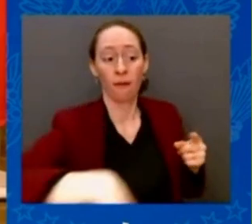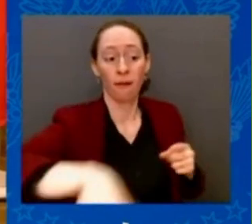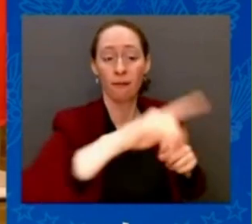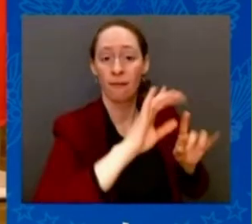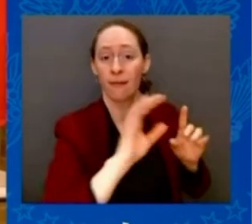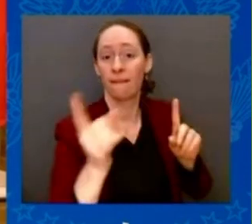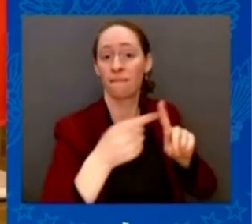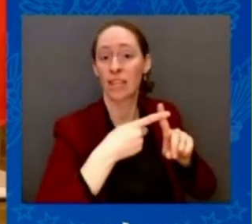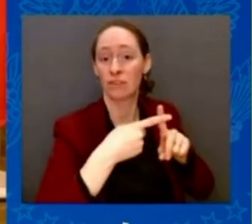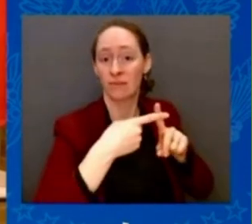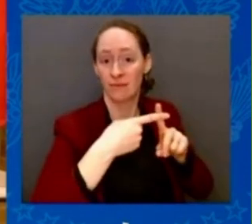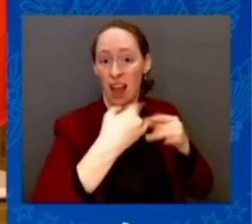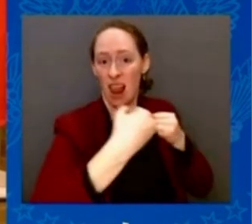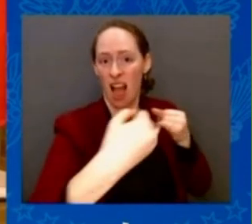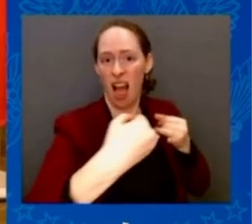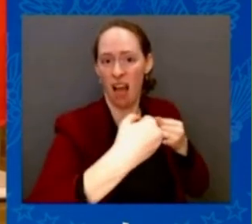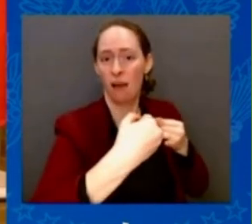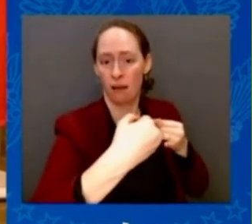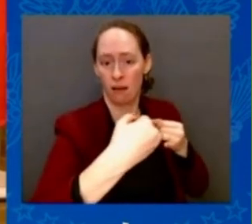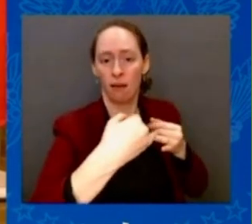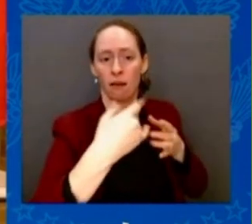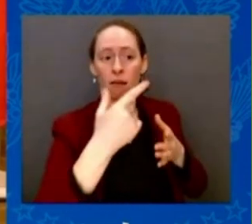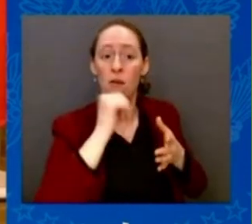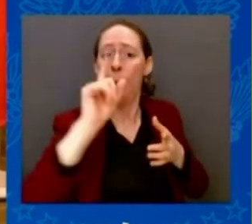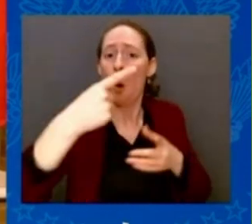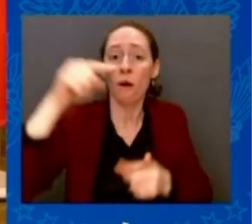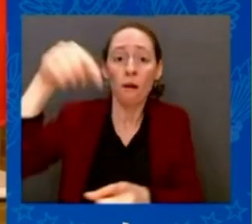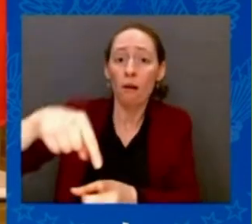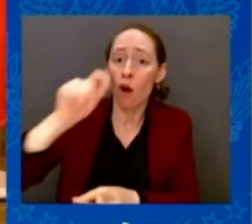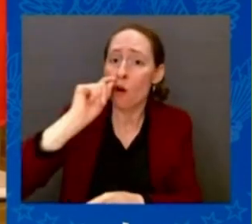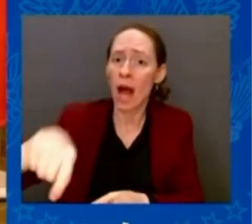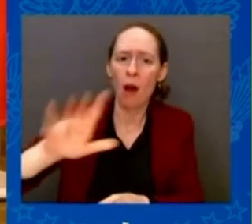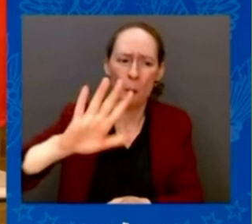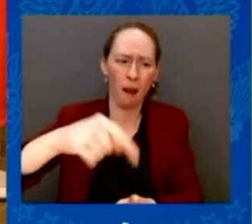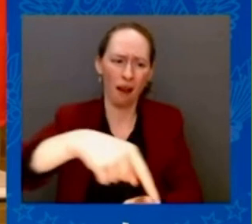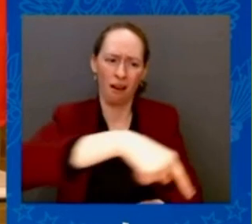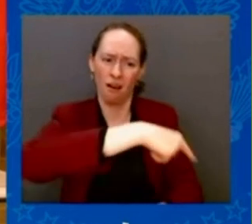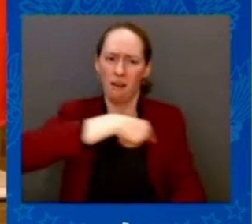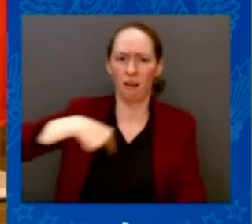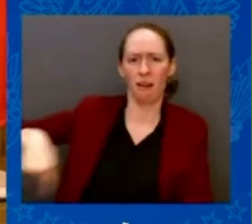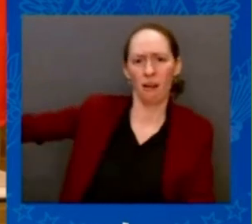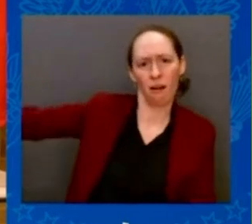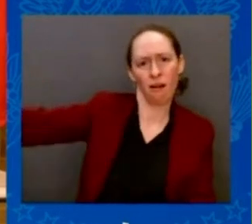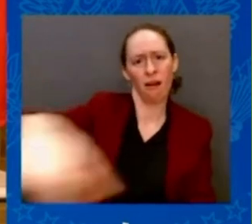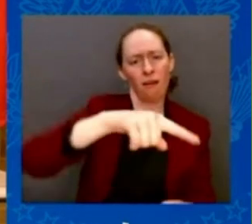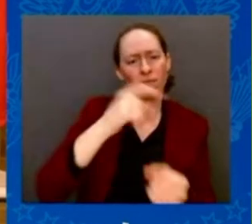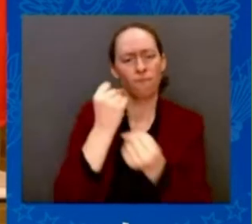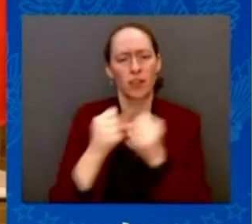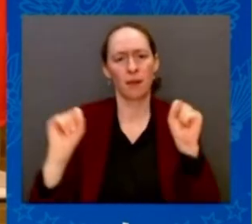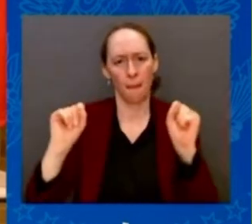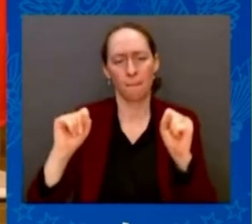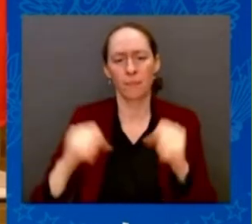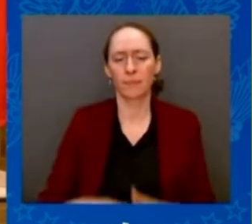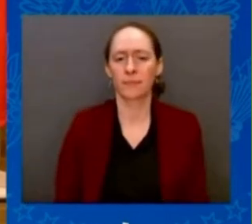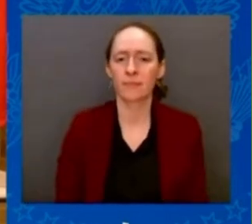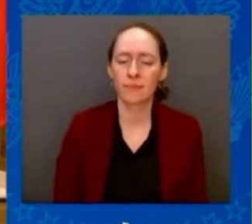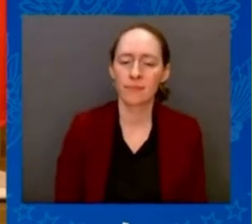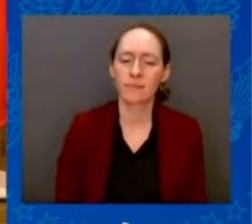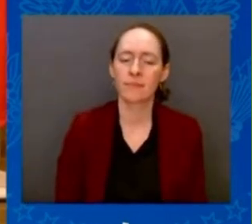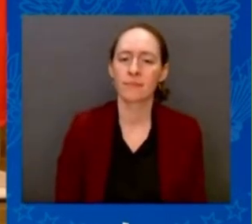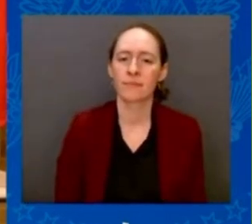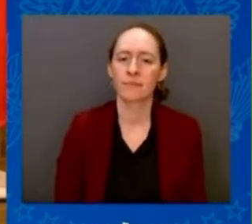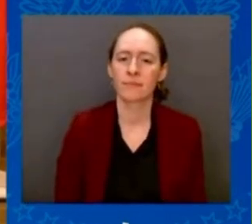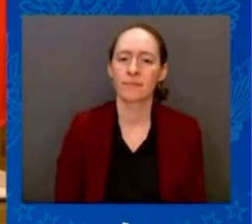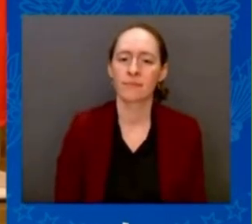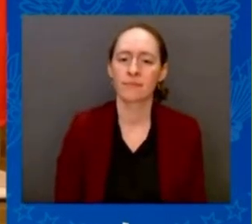The idea that over 100,000 forces would invade another country after a war — since World War II —